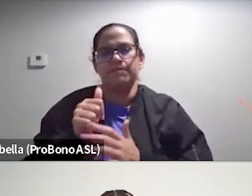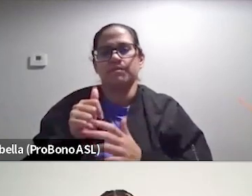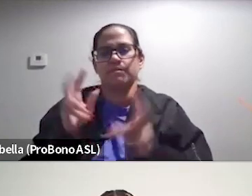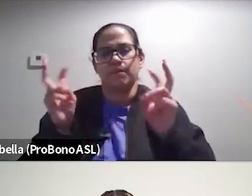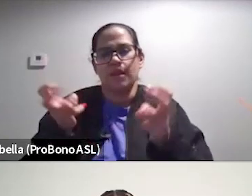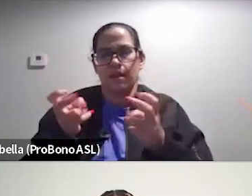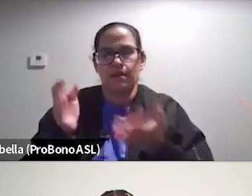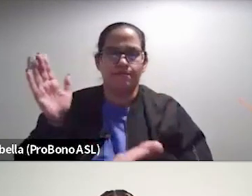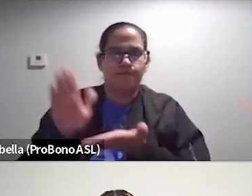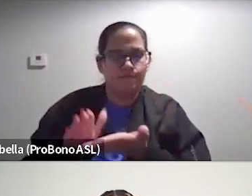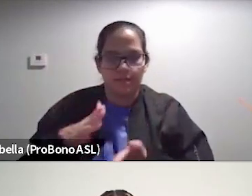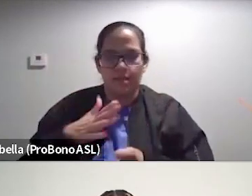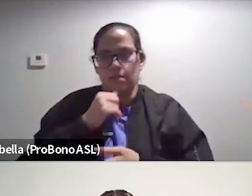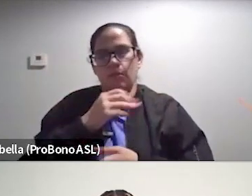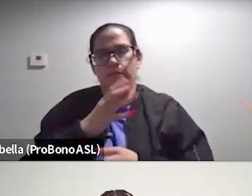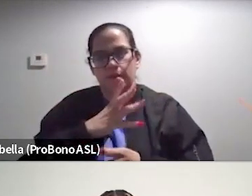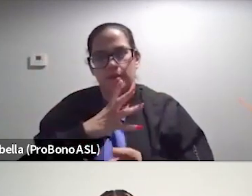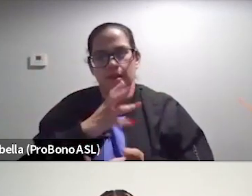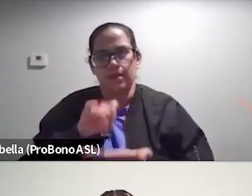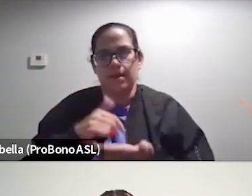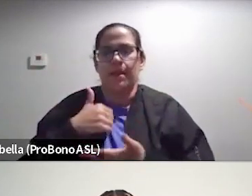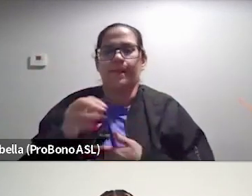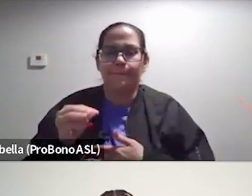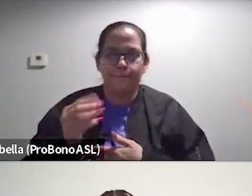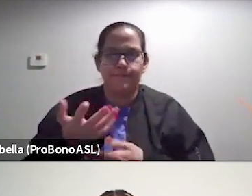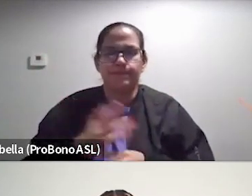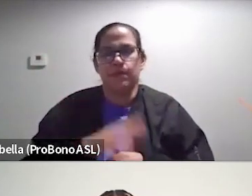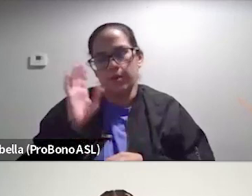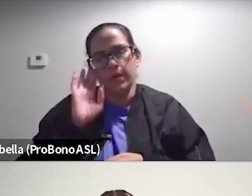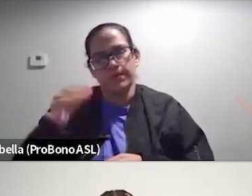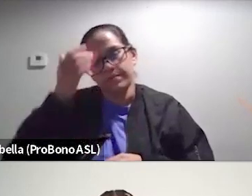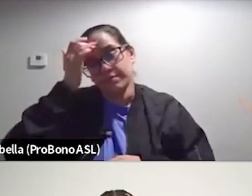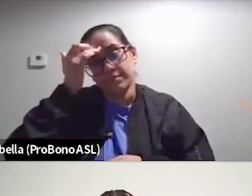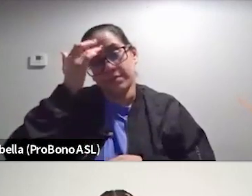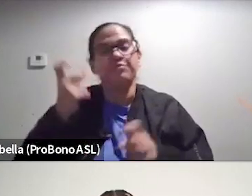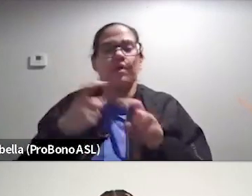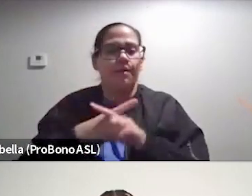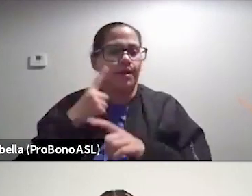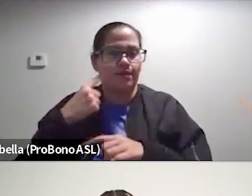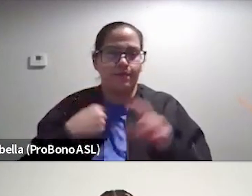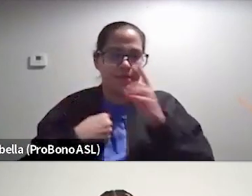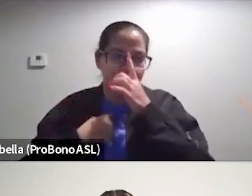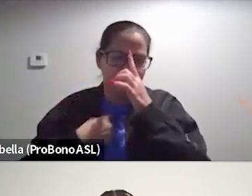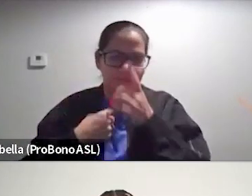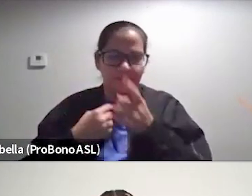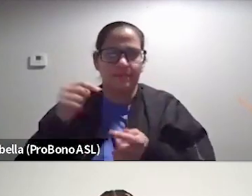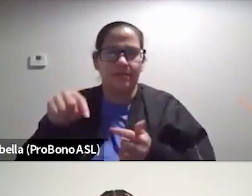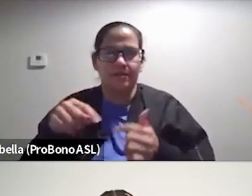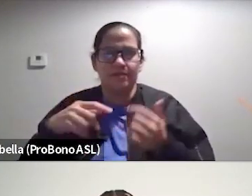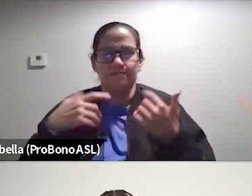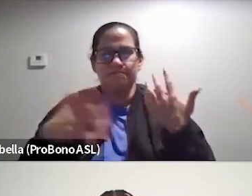the woman, uh, that I am, you know? And so it's, complicated for me, uh, this, this,